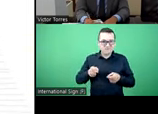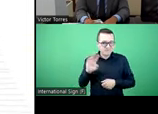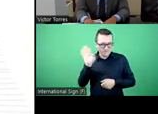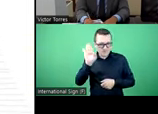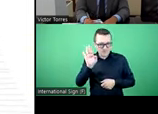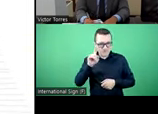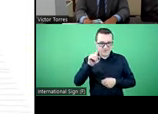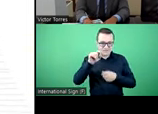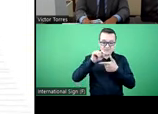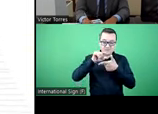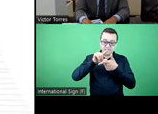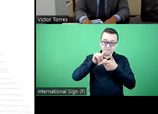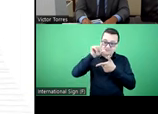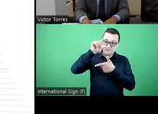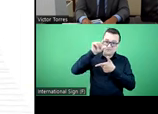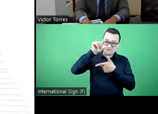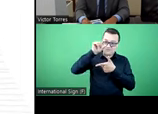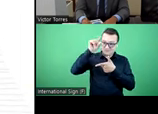And this is,